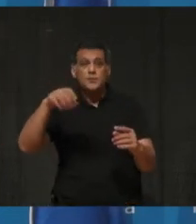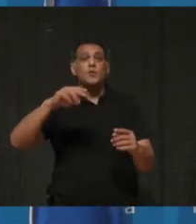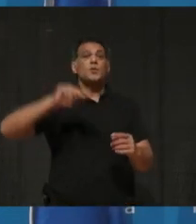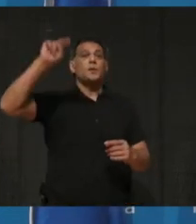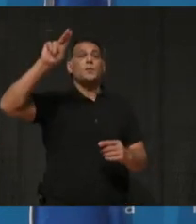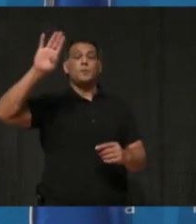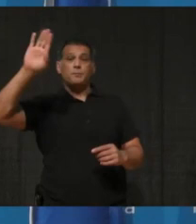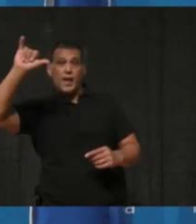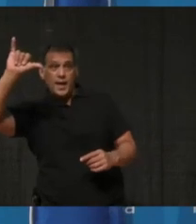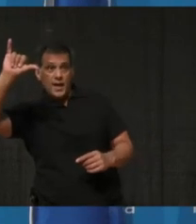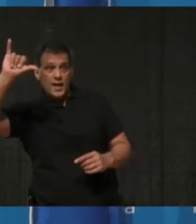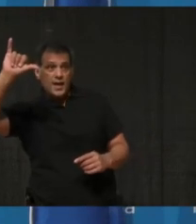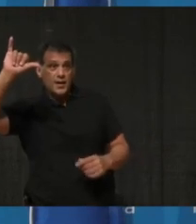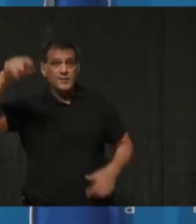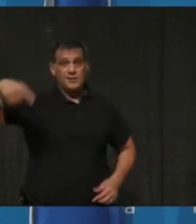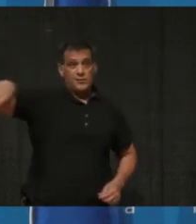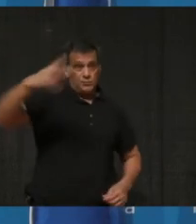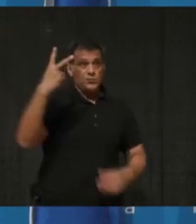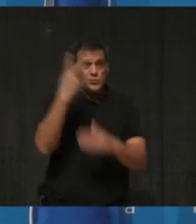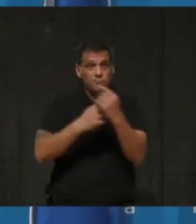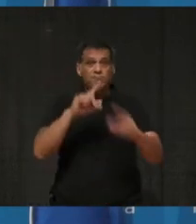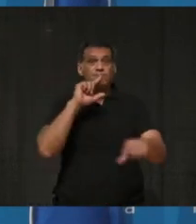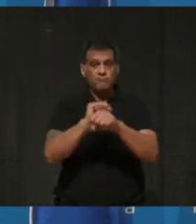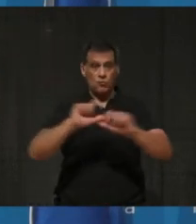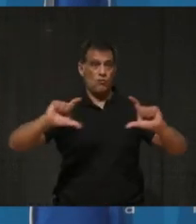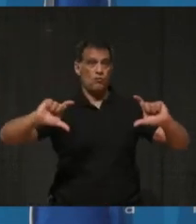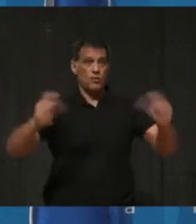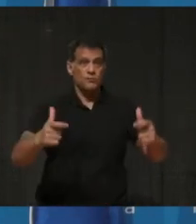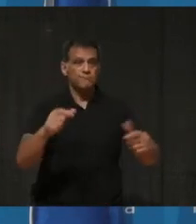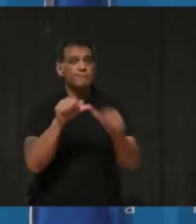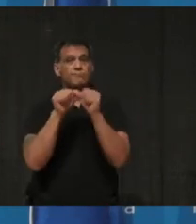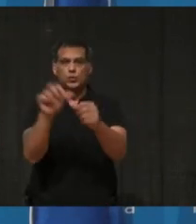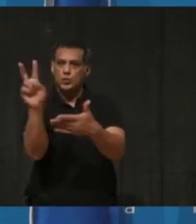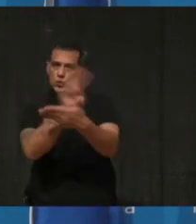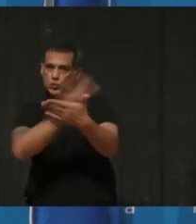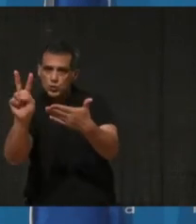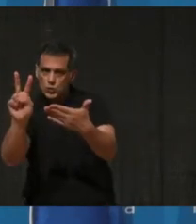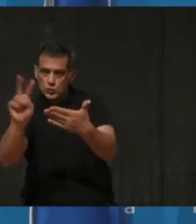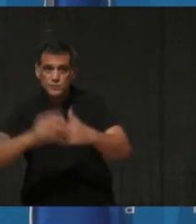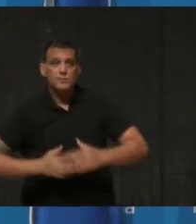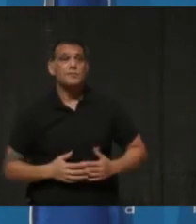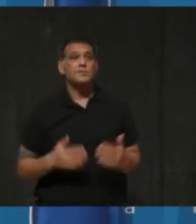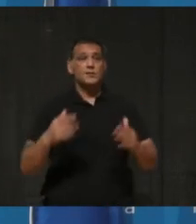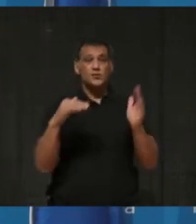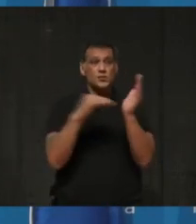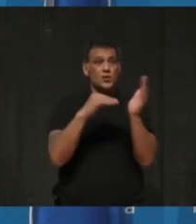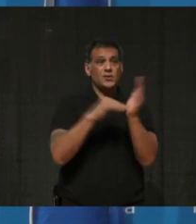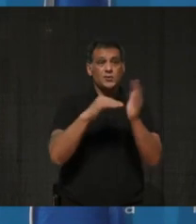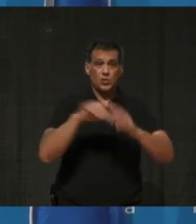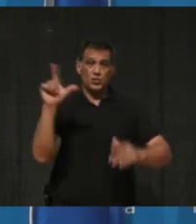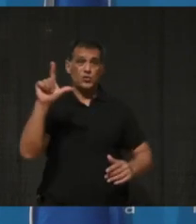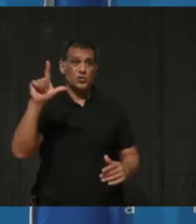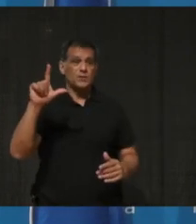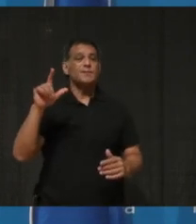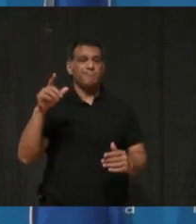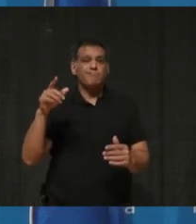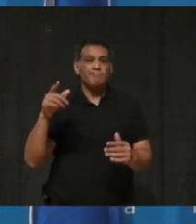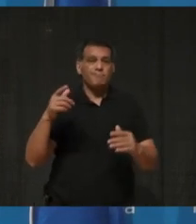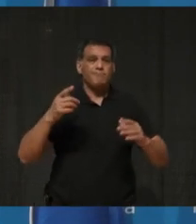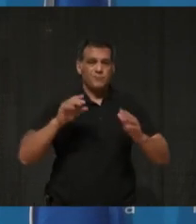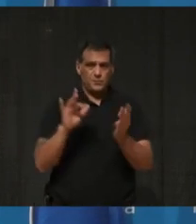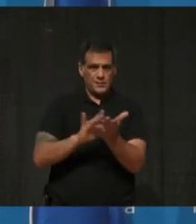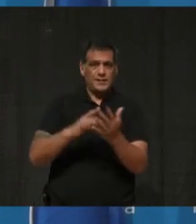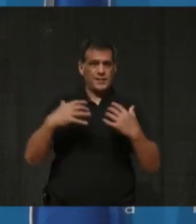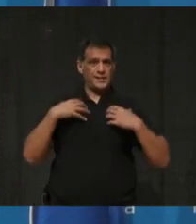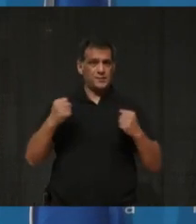lockdown for an additional two weeks. The decision was made after Dr. Lawrence Lowe, our Medical Officer of